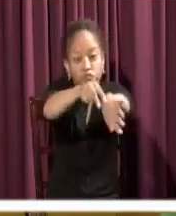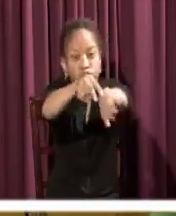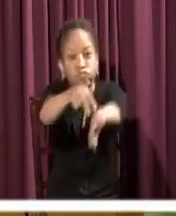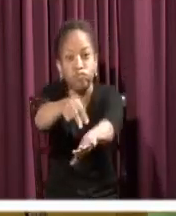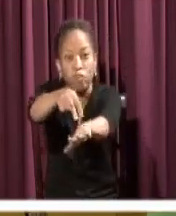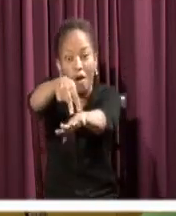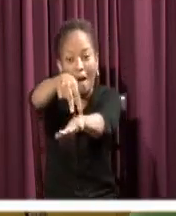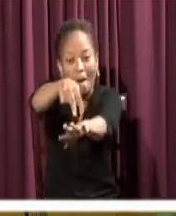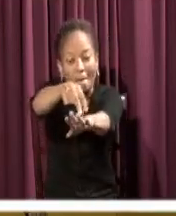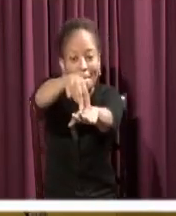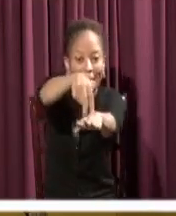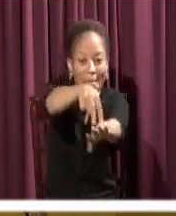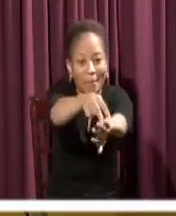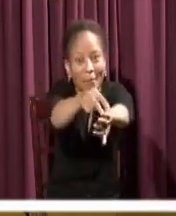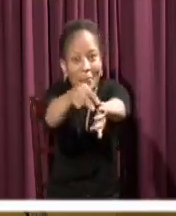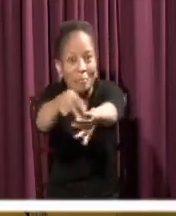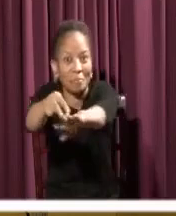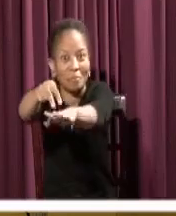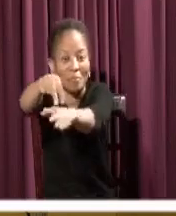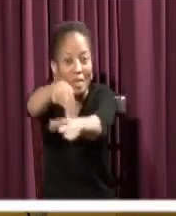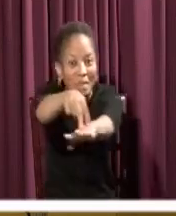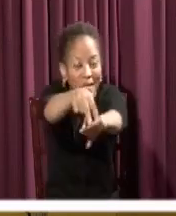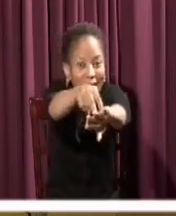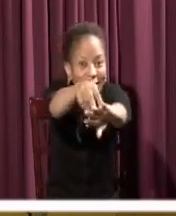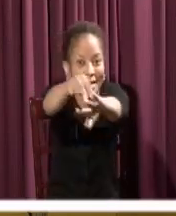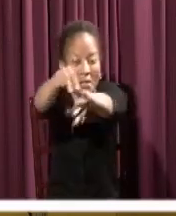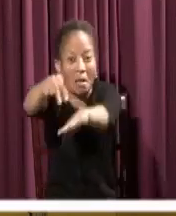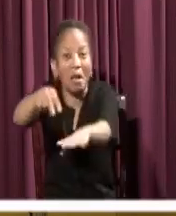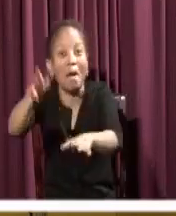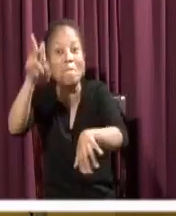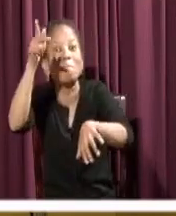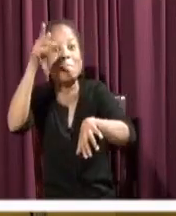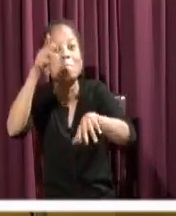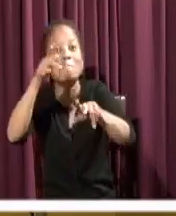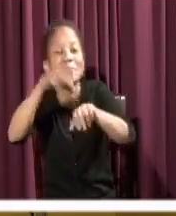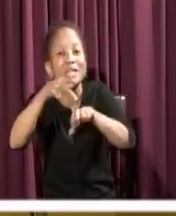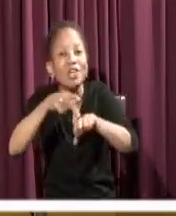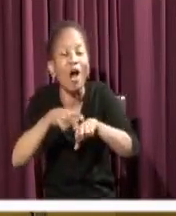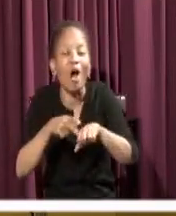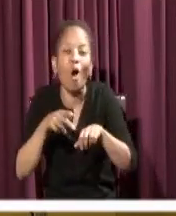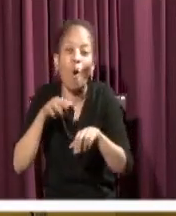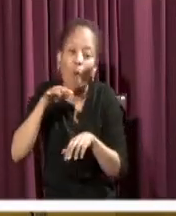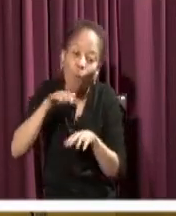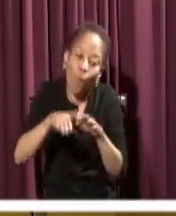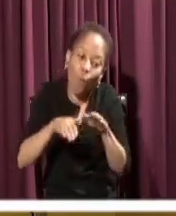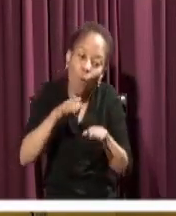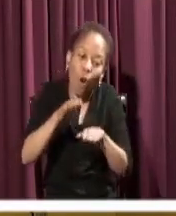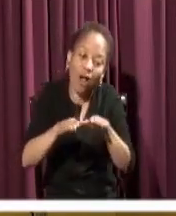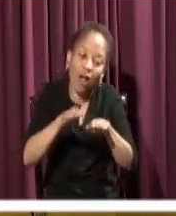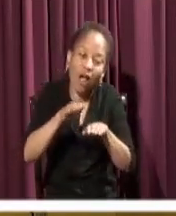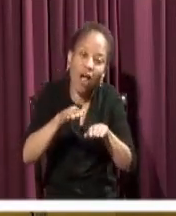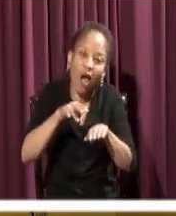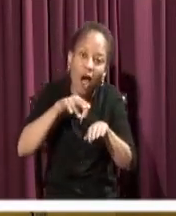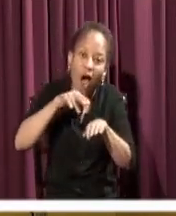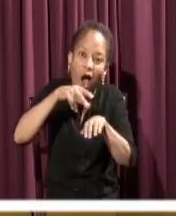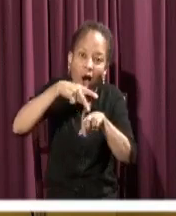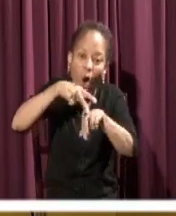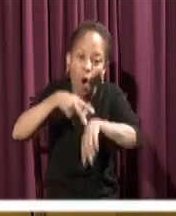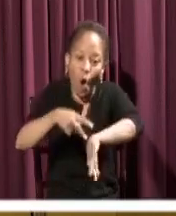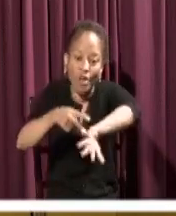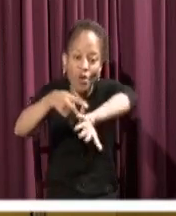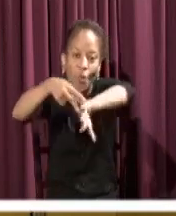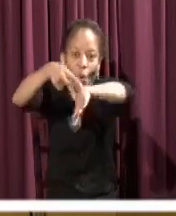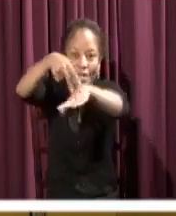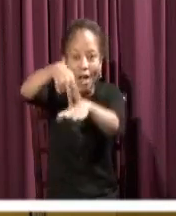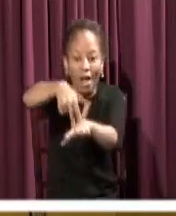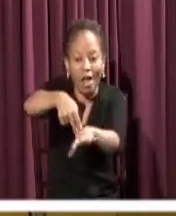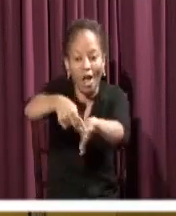water that is just churning. He's walking on this water across to Jesus. I want you to think about